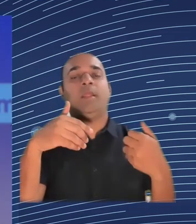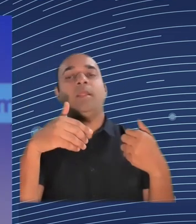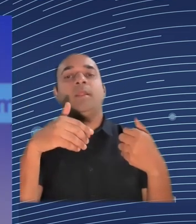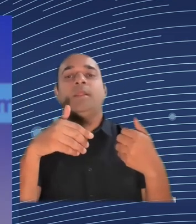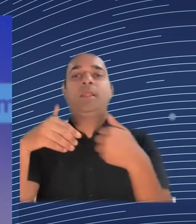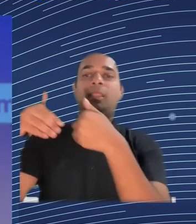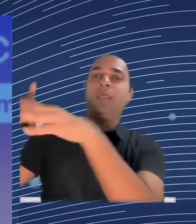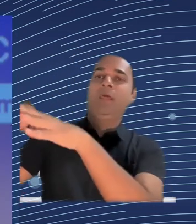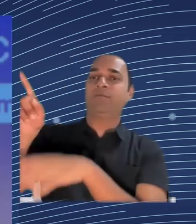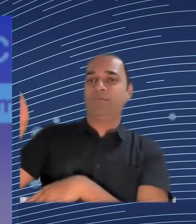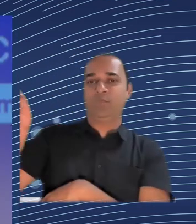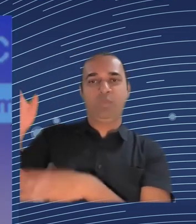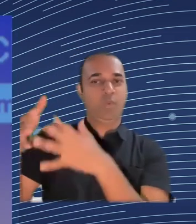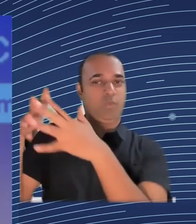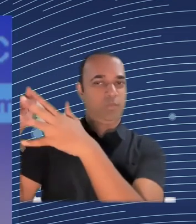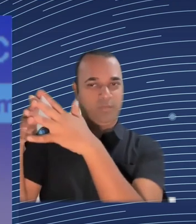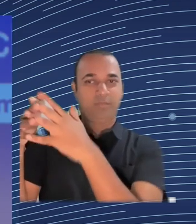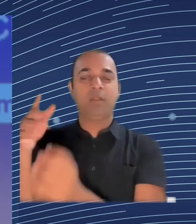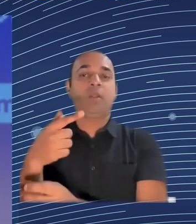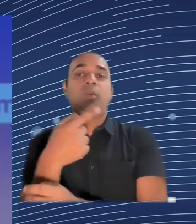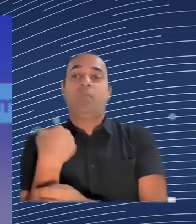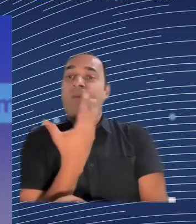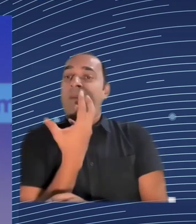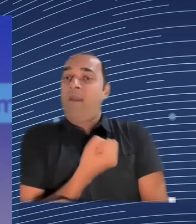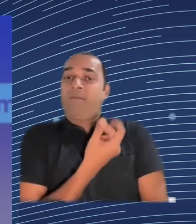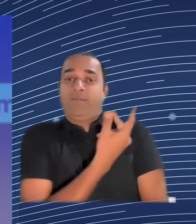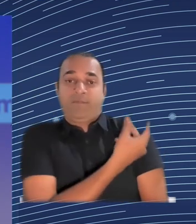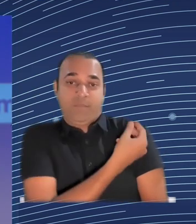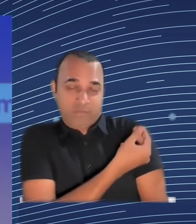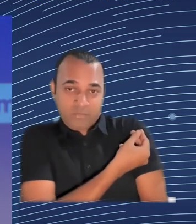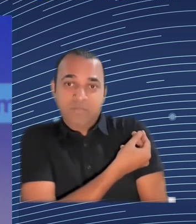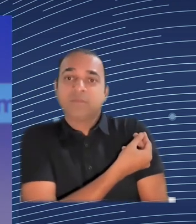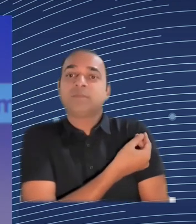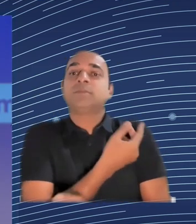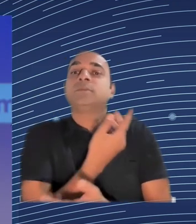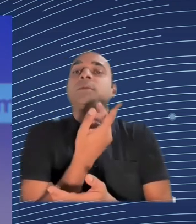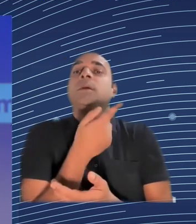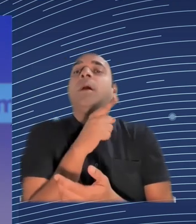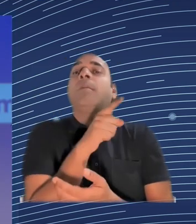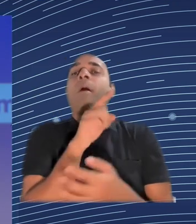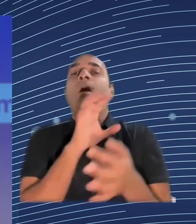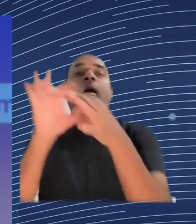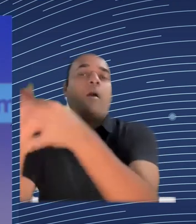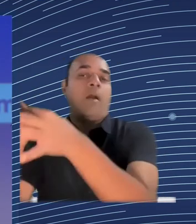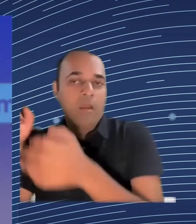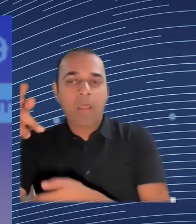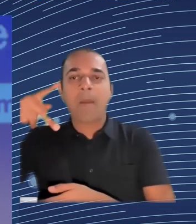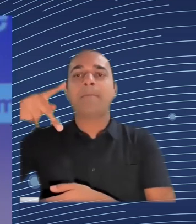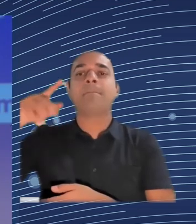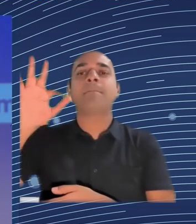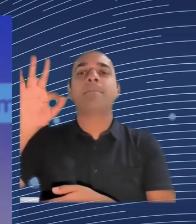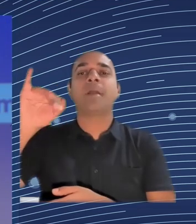Slovenia, I'm talking about Portugal. Yet, the problem is, how do you move from generating that knowledge to actually